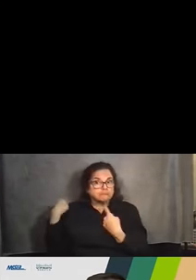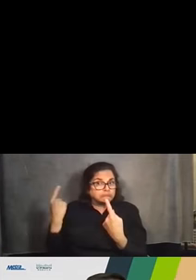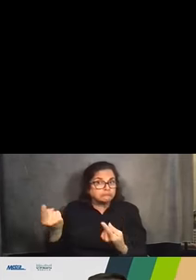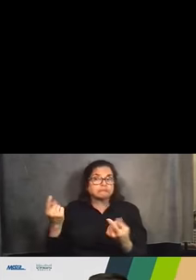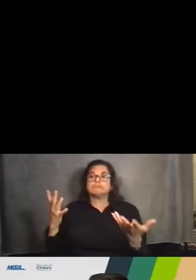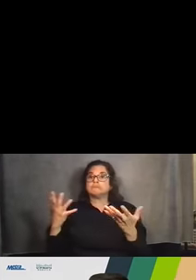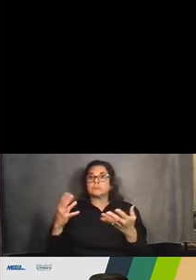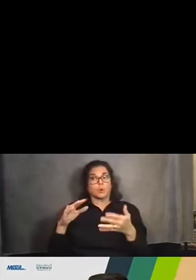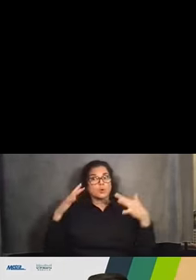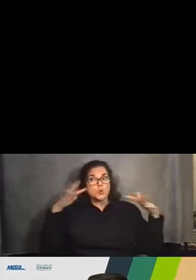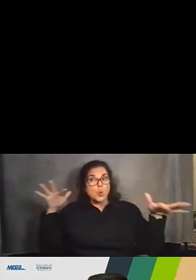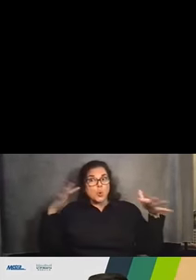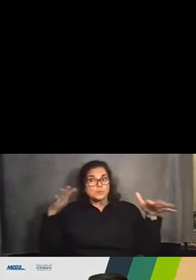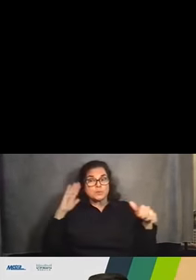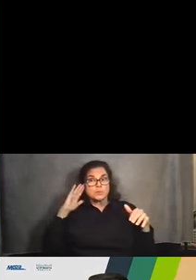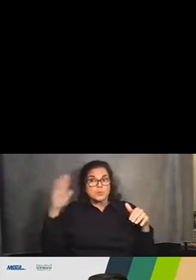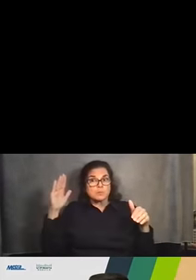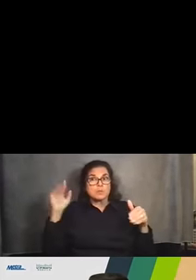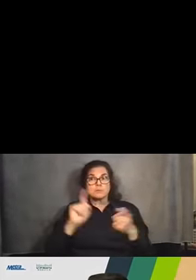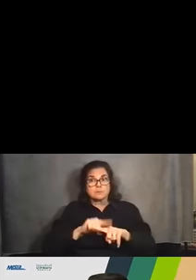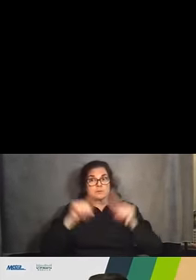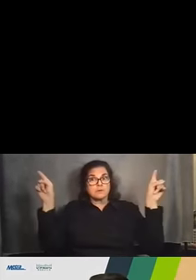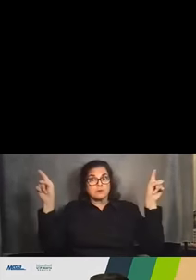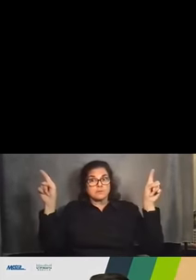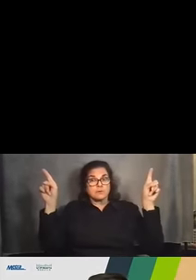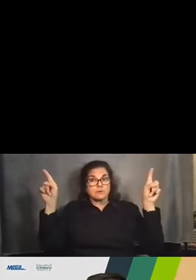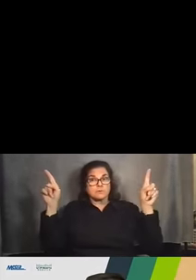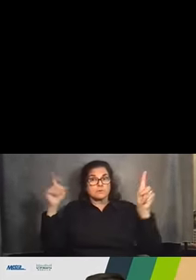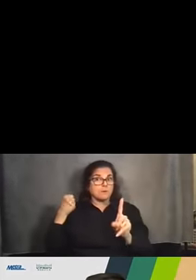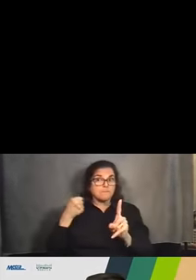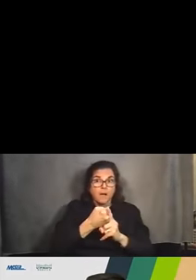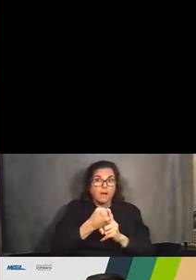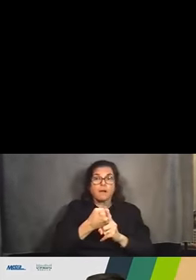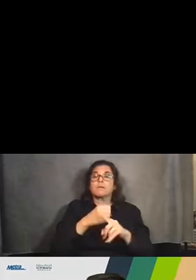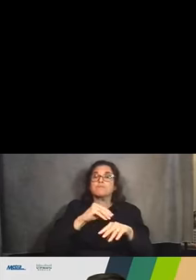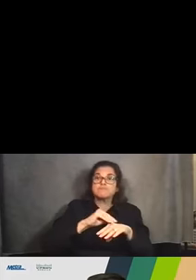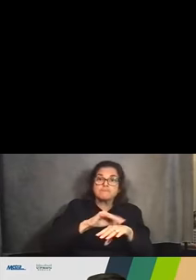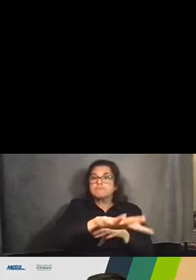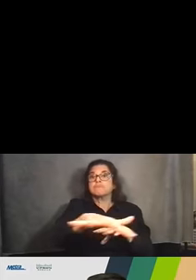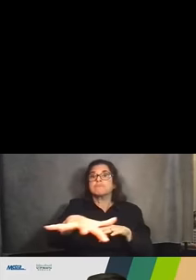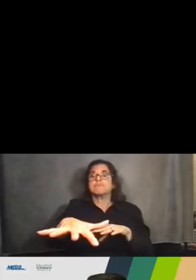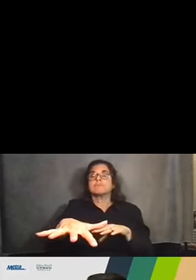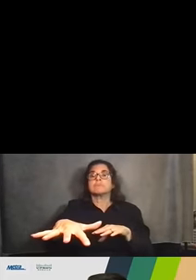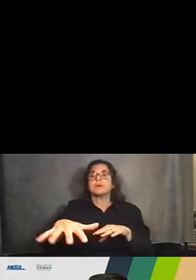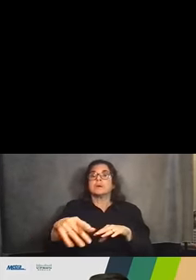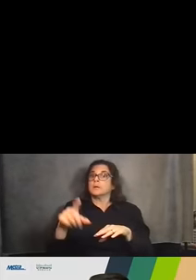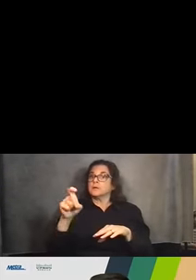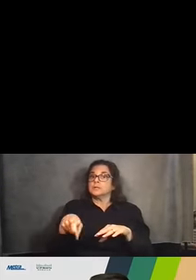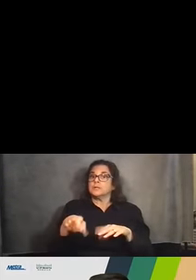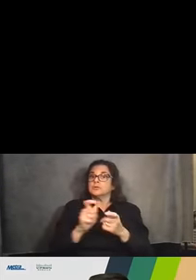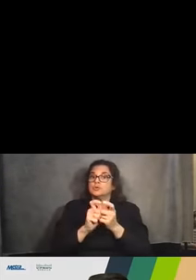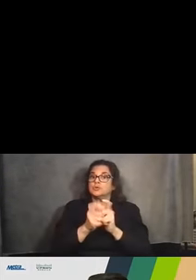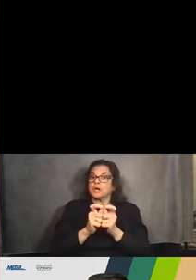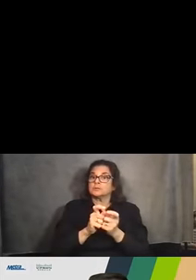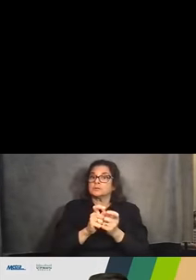levels and whether that change becomes an impact and whether or not there are new design changes or mitigations that should